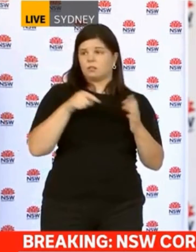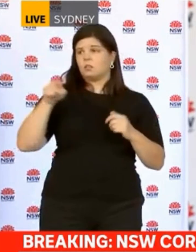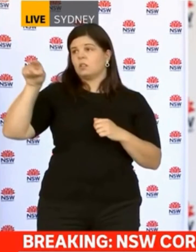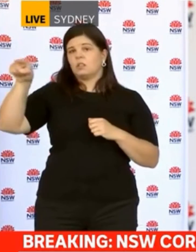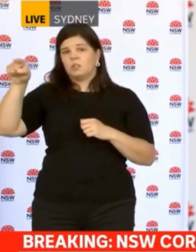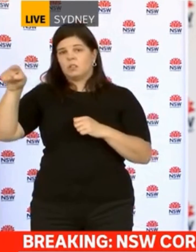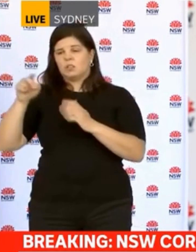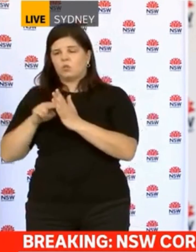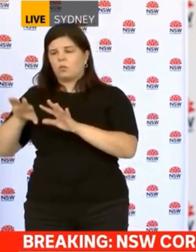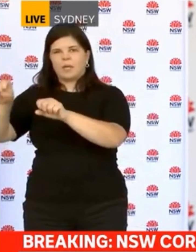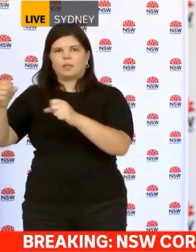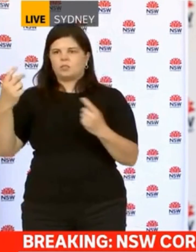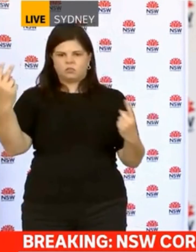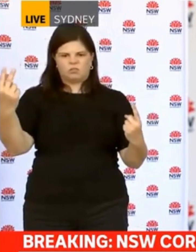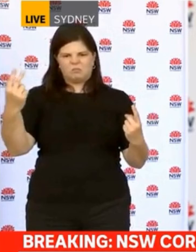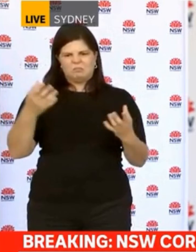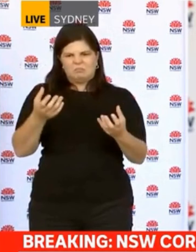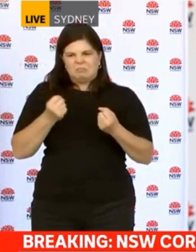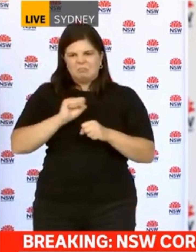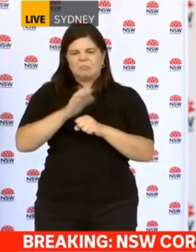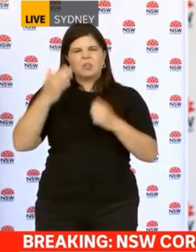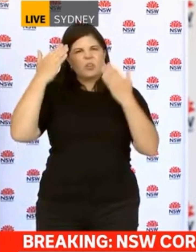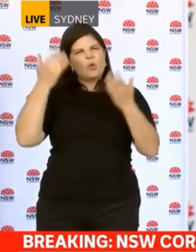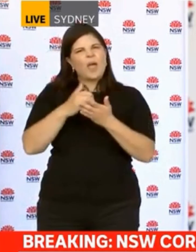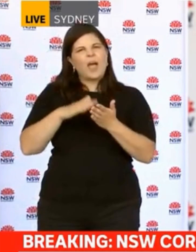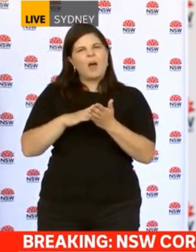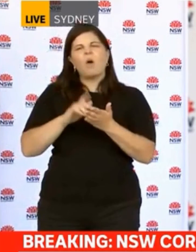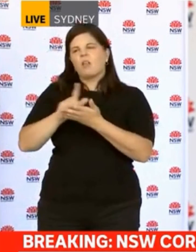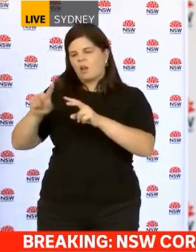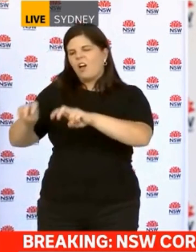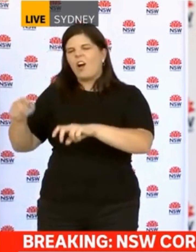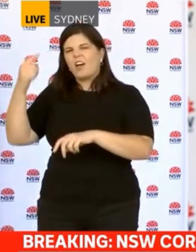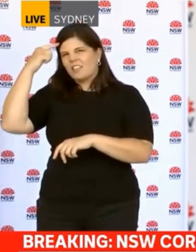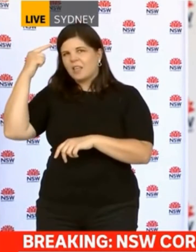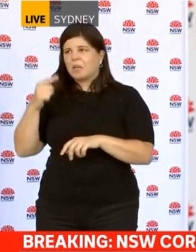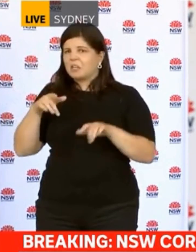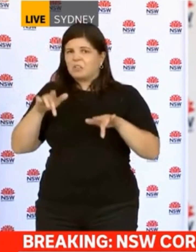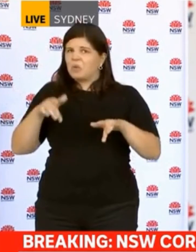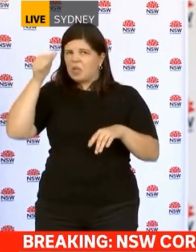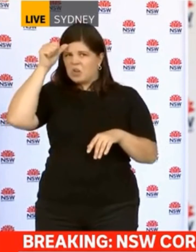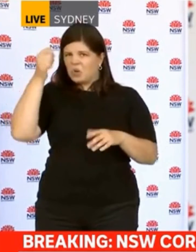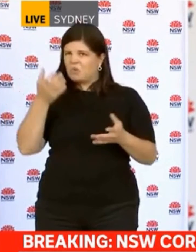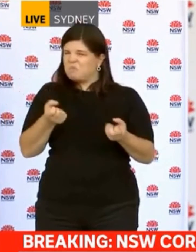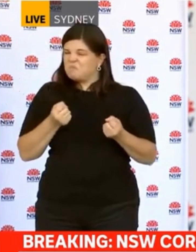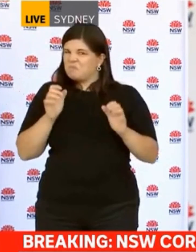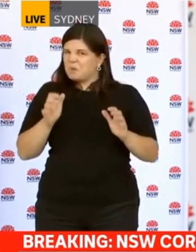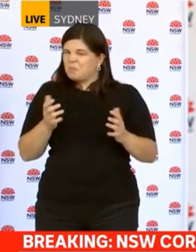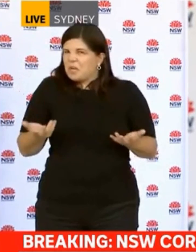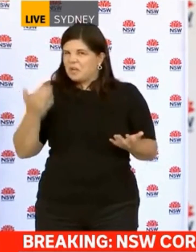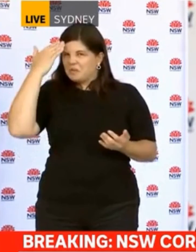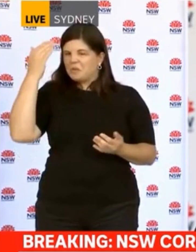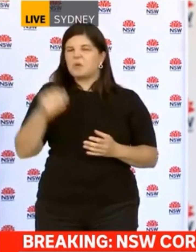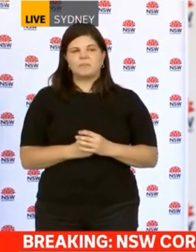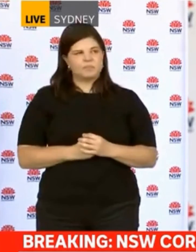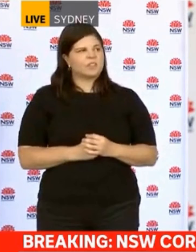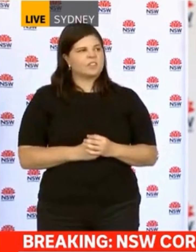convinced we'll eventually find the link for, but at this point in time, those links are still not yet established. So, whilst that's going on,